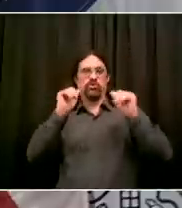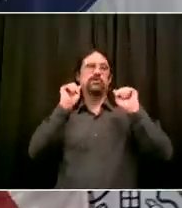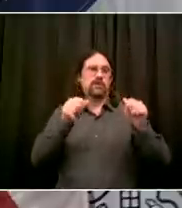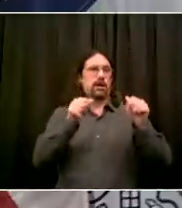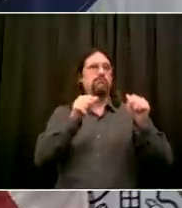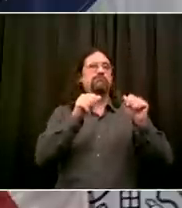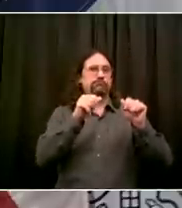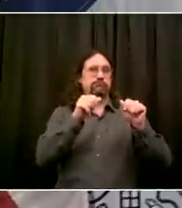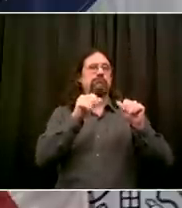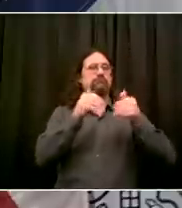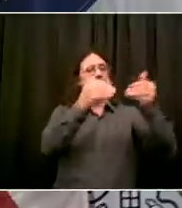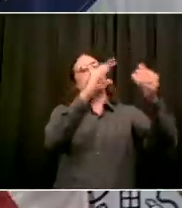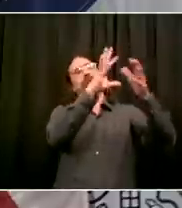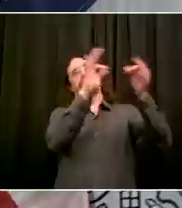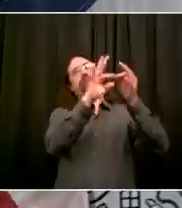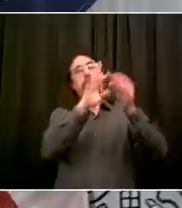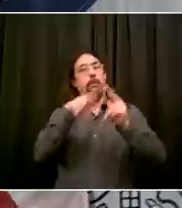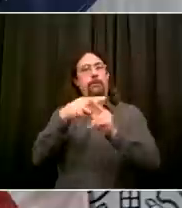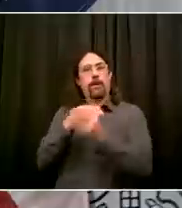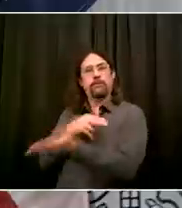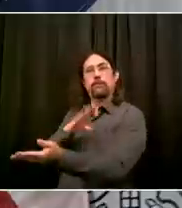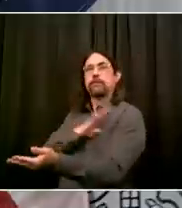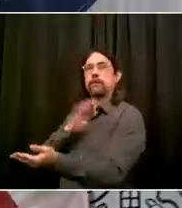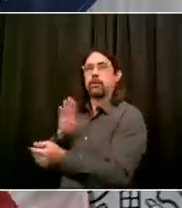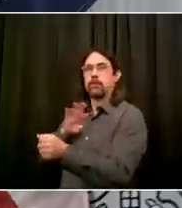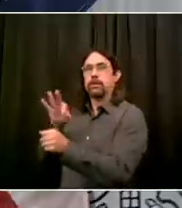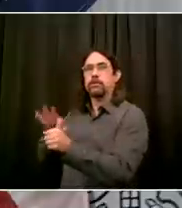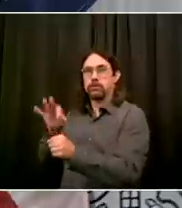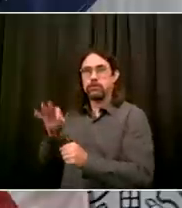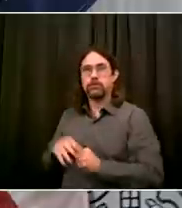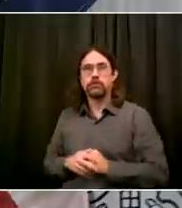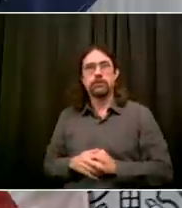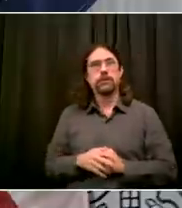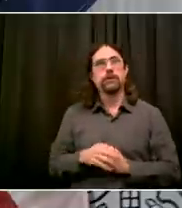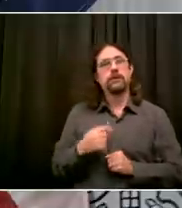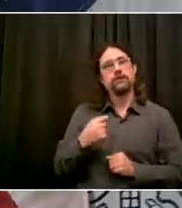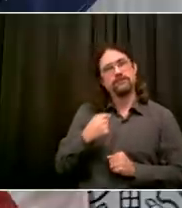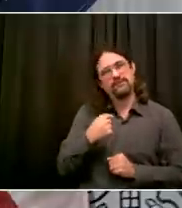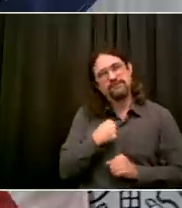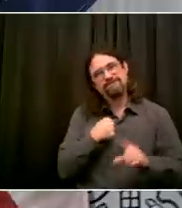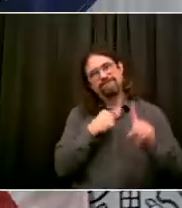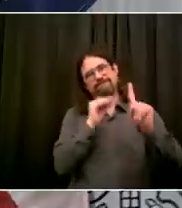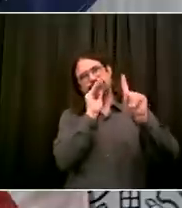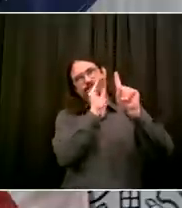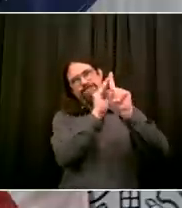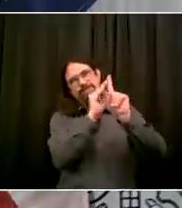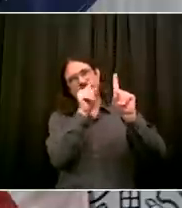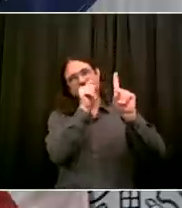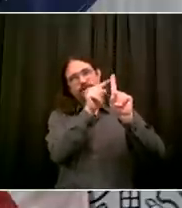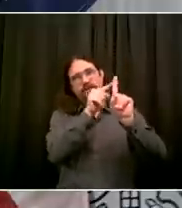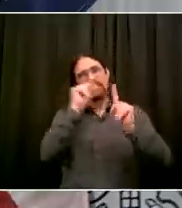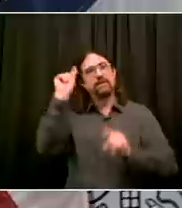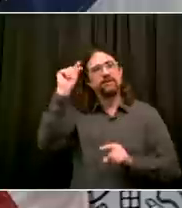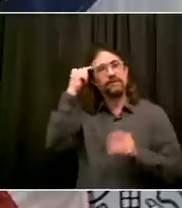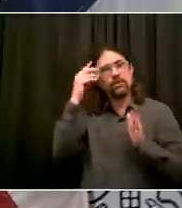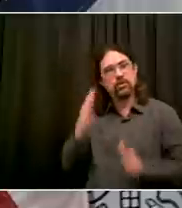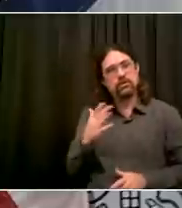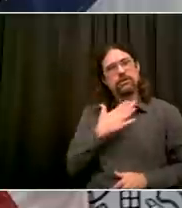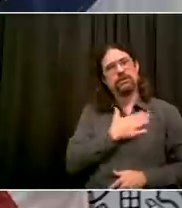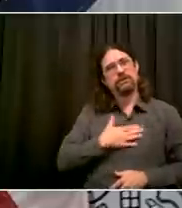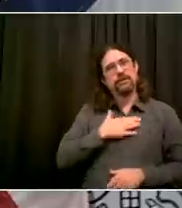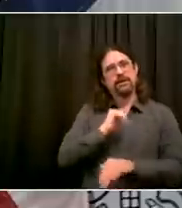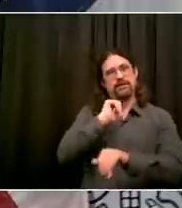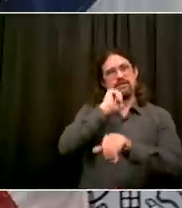Either make it a mayoral agency so we can properly administer elections or come up with some other kind of model where it's modern and professional.